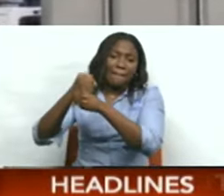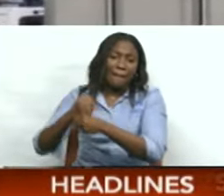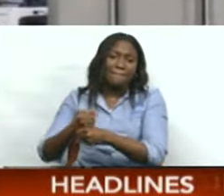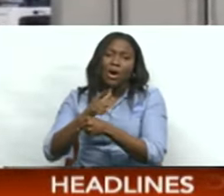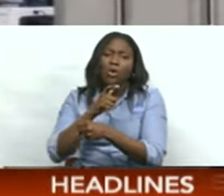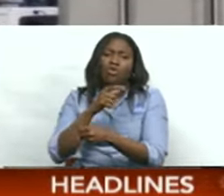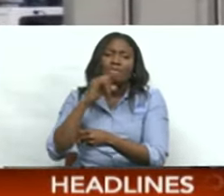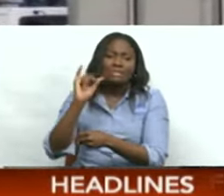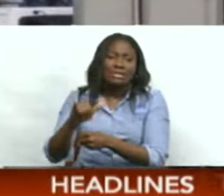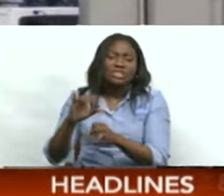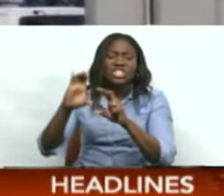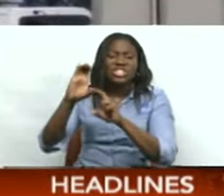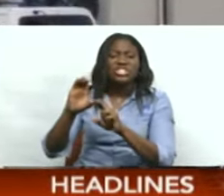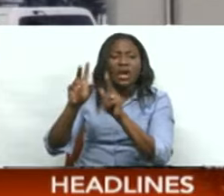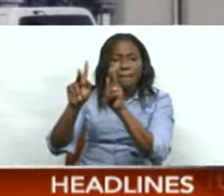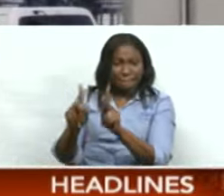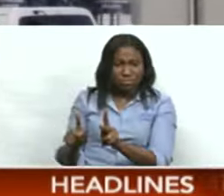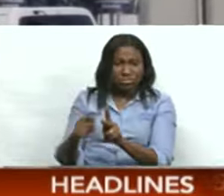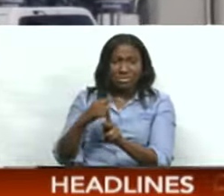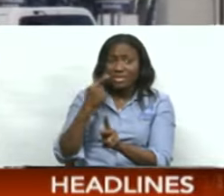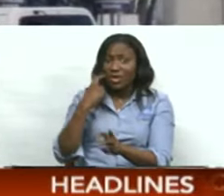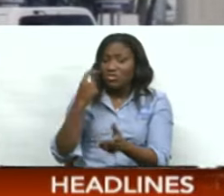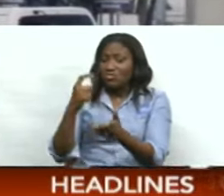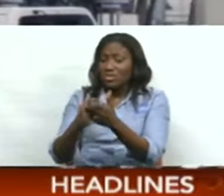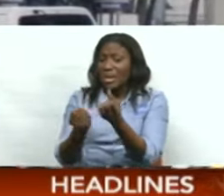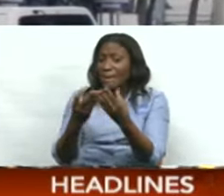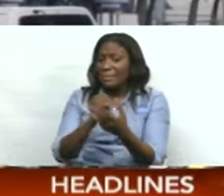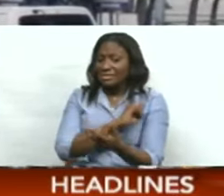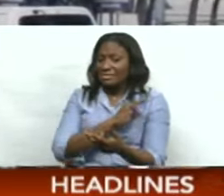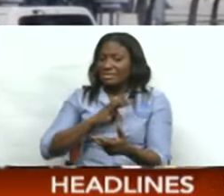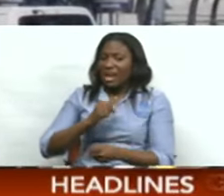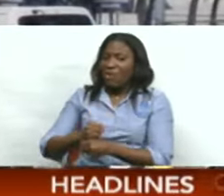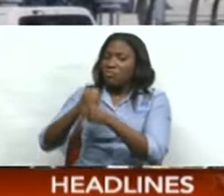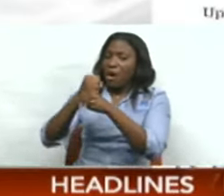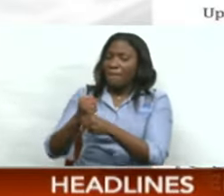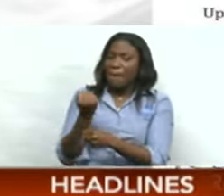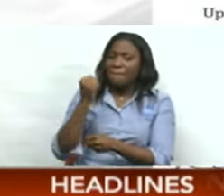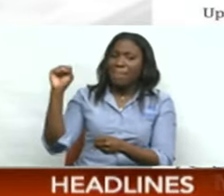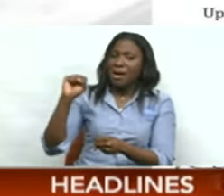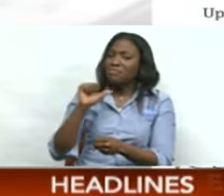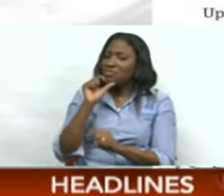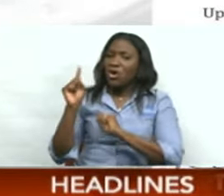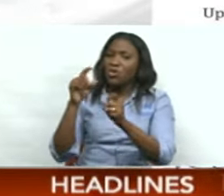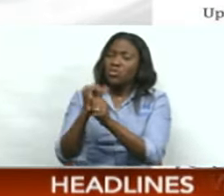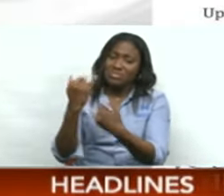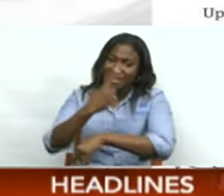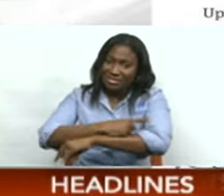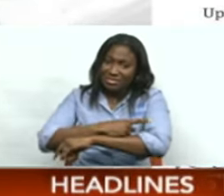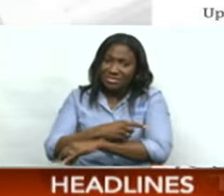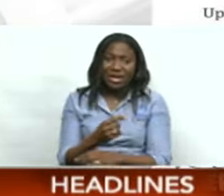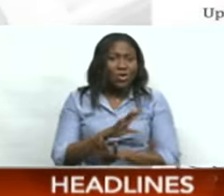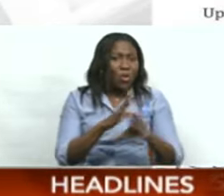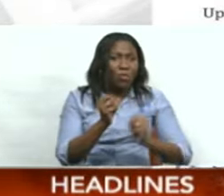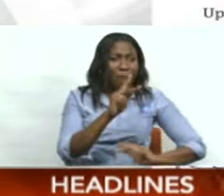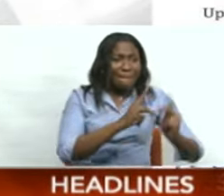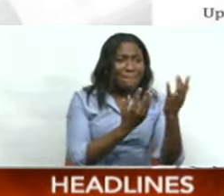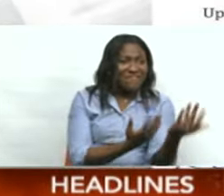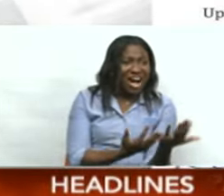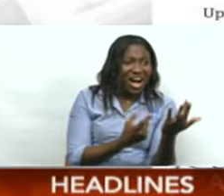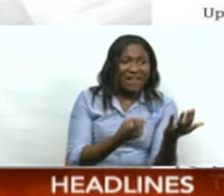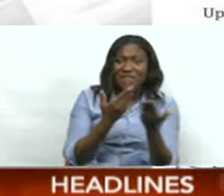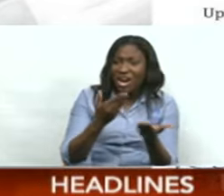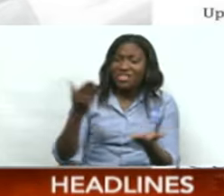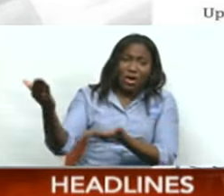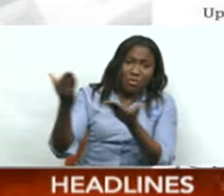Chairman Lyle Alexander after low staff turnout affected operations at the port today. In a release, the port advised customers that they were